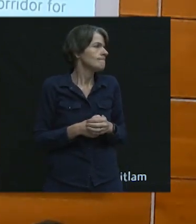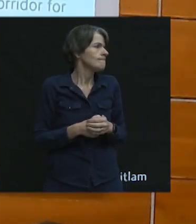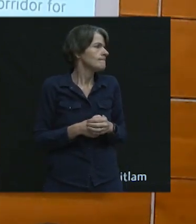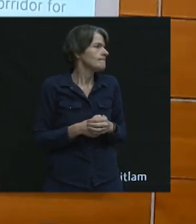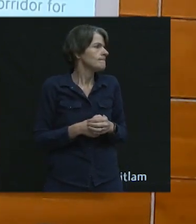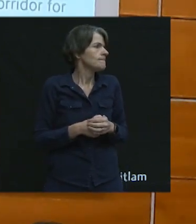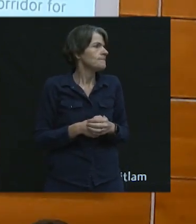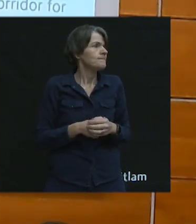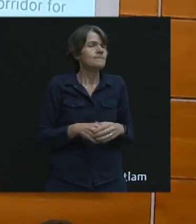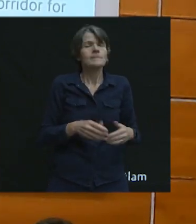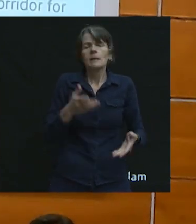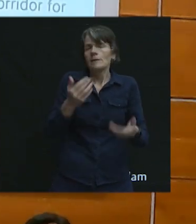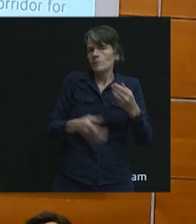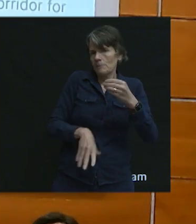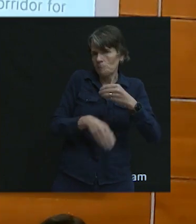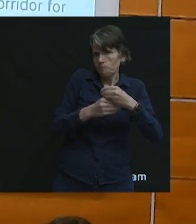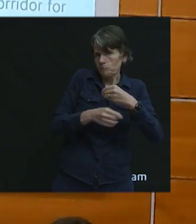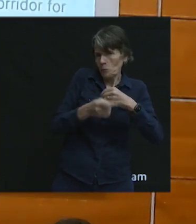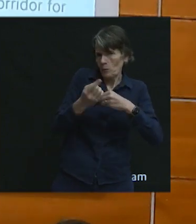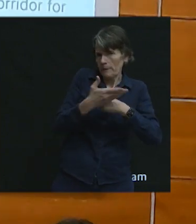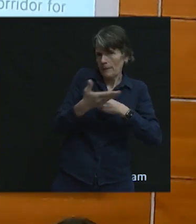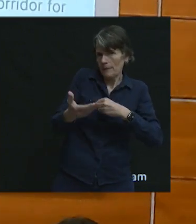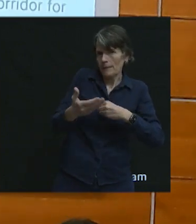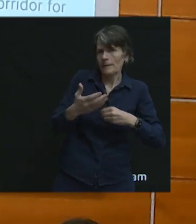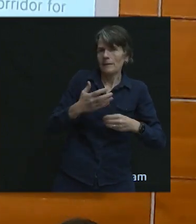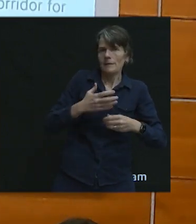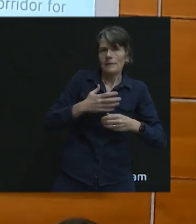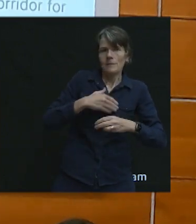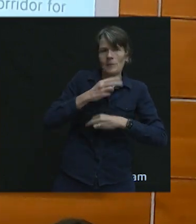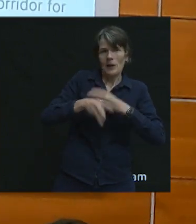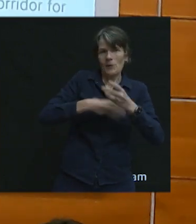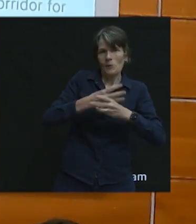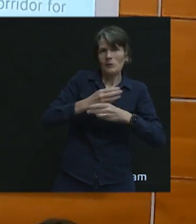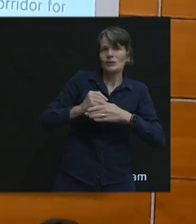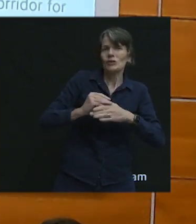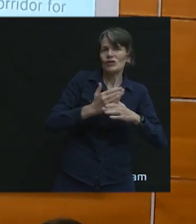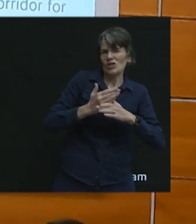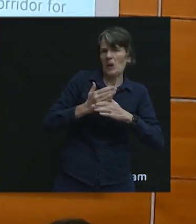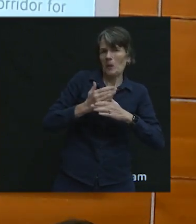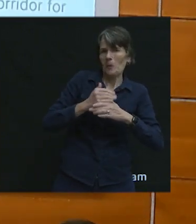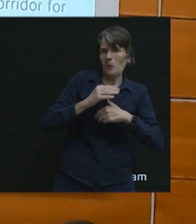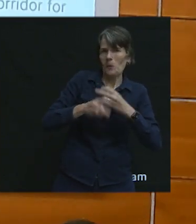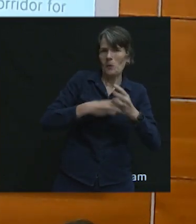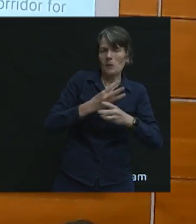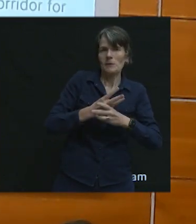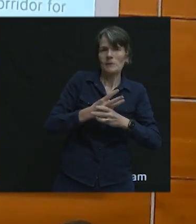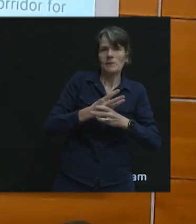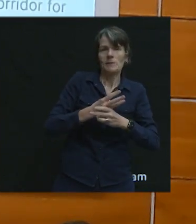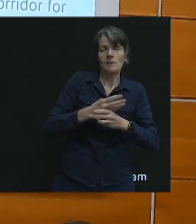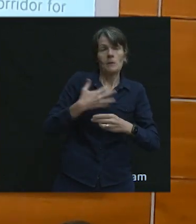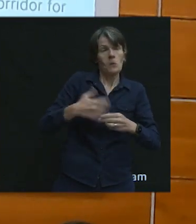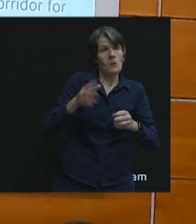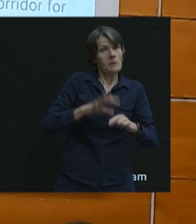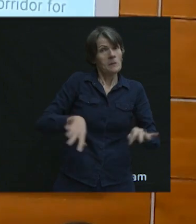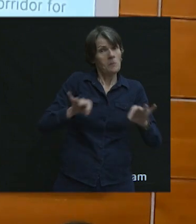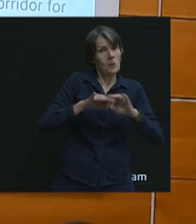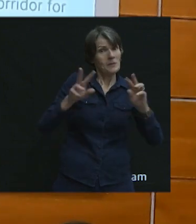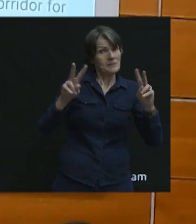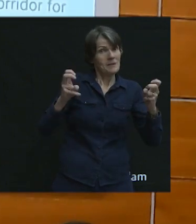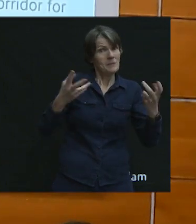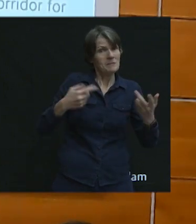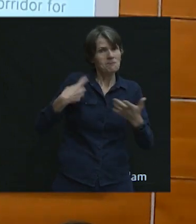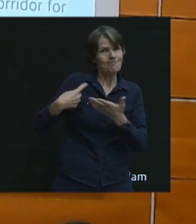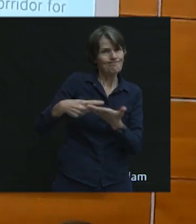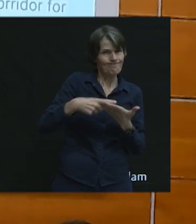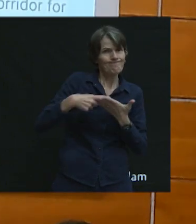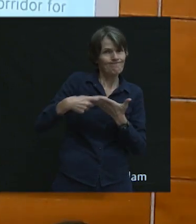And maybe one thing to add from my world, the shared world specifically, it's actually a huge topic. And one of the things